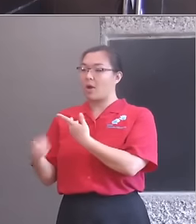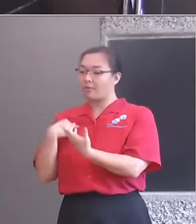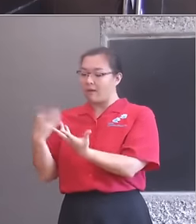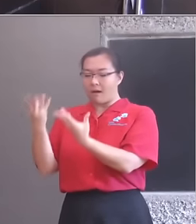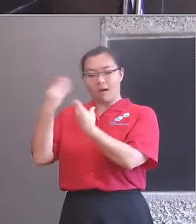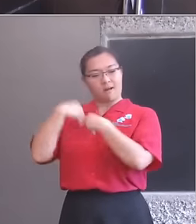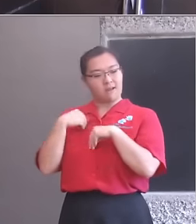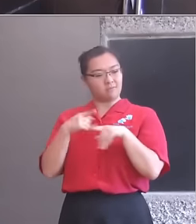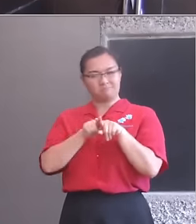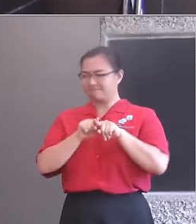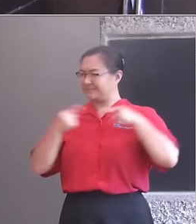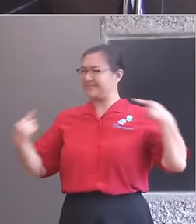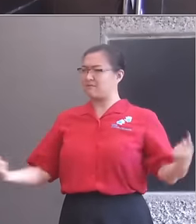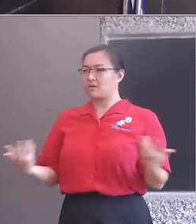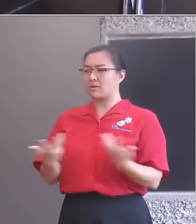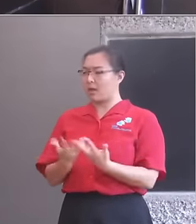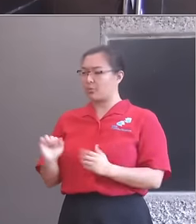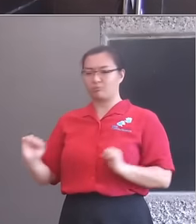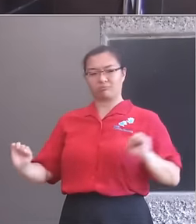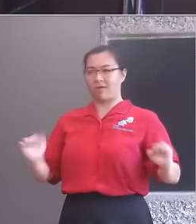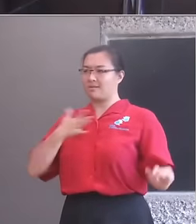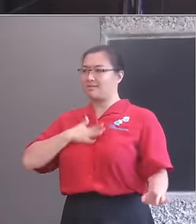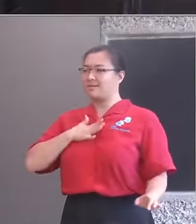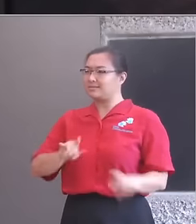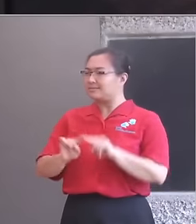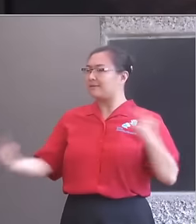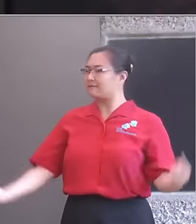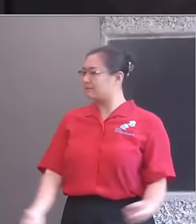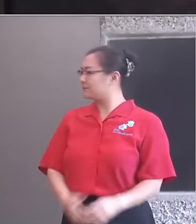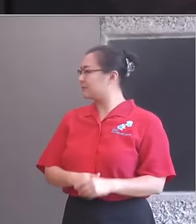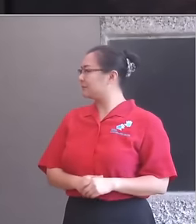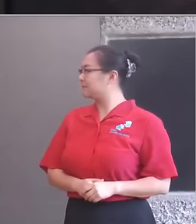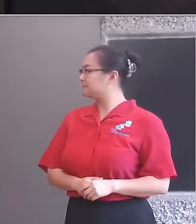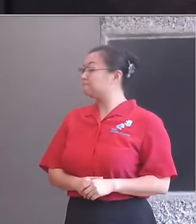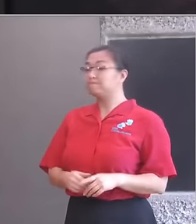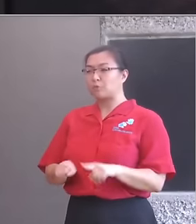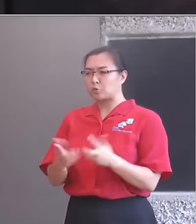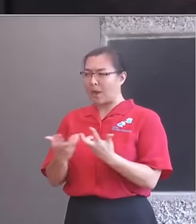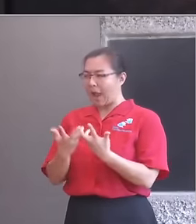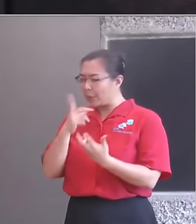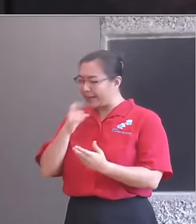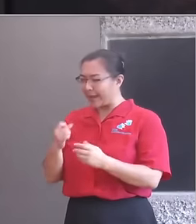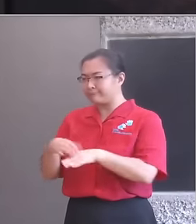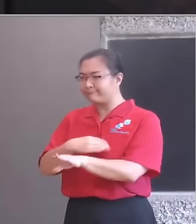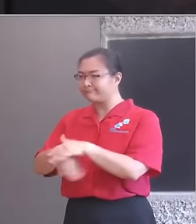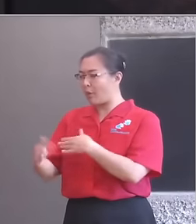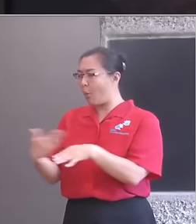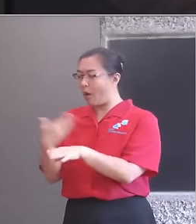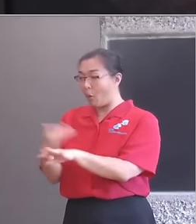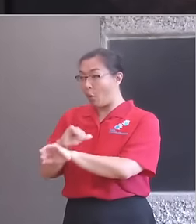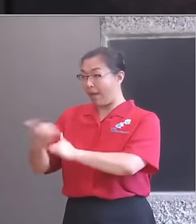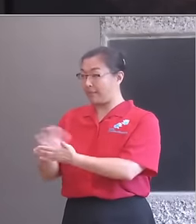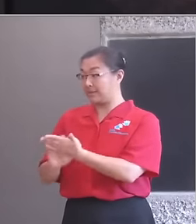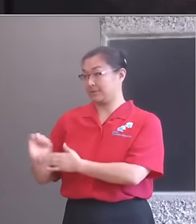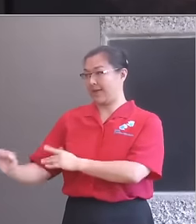can be, how responsive to local needs and circumstances, how, to be effective, they should comprise a wide range